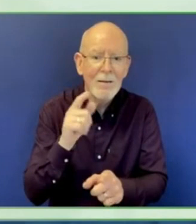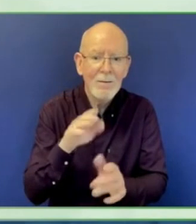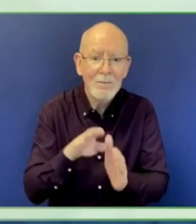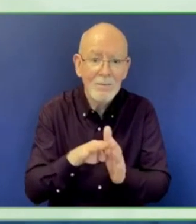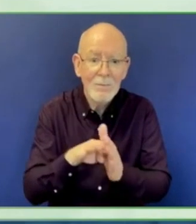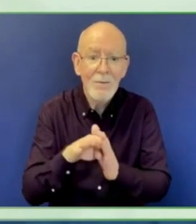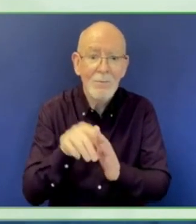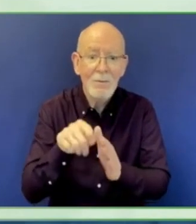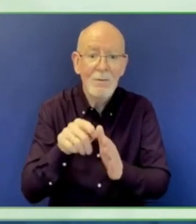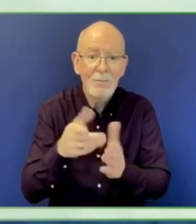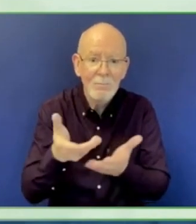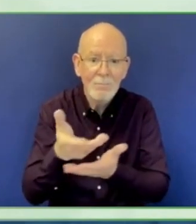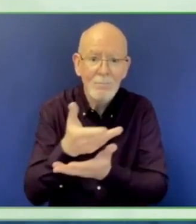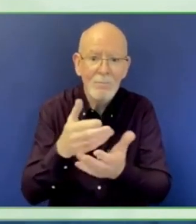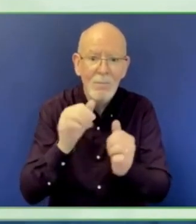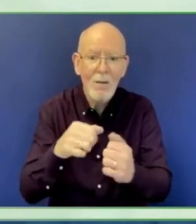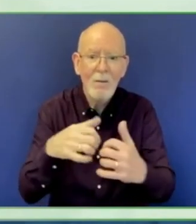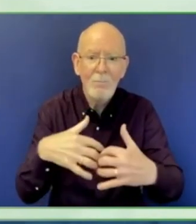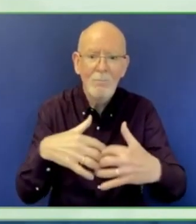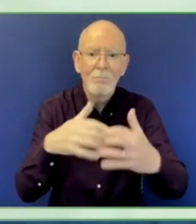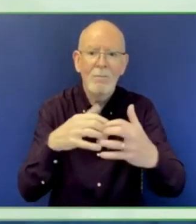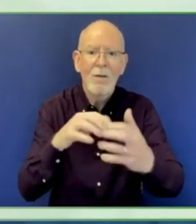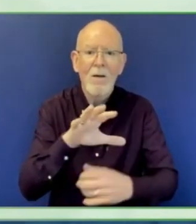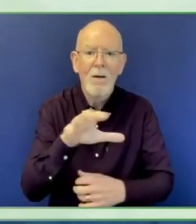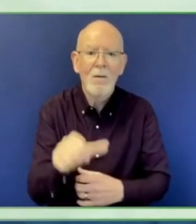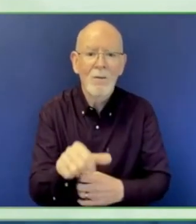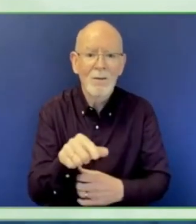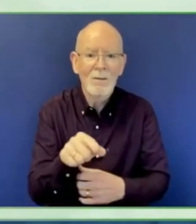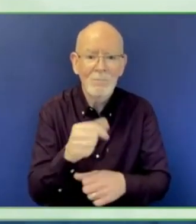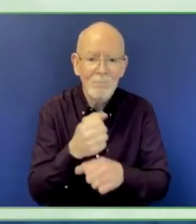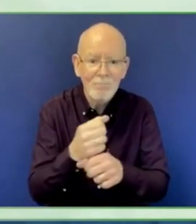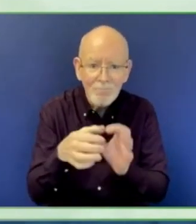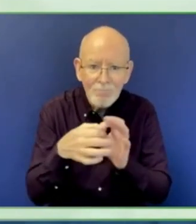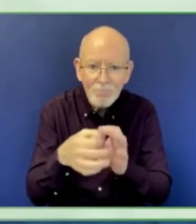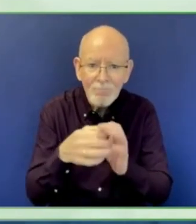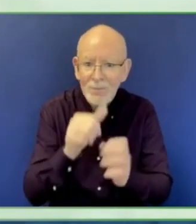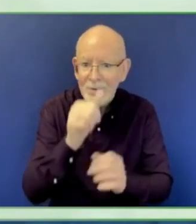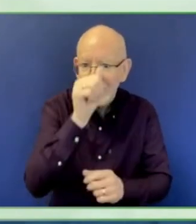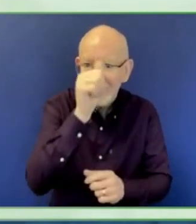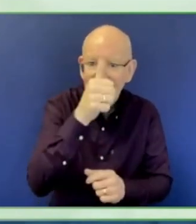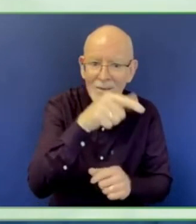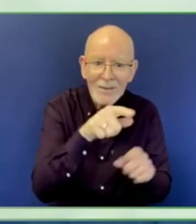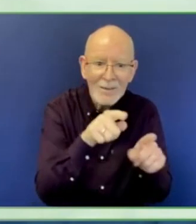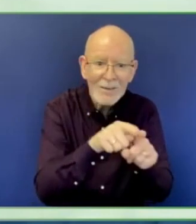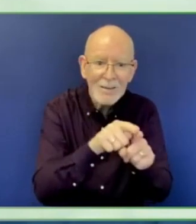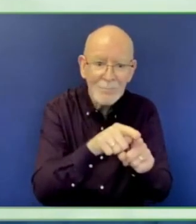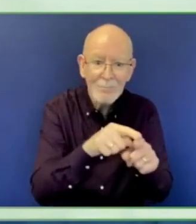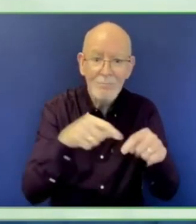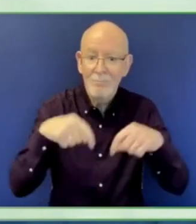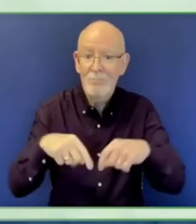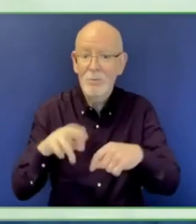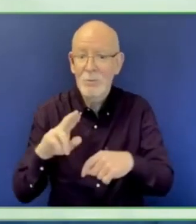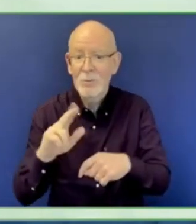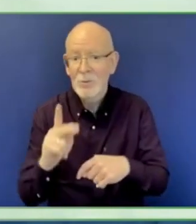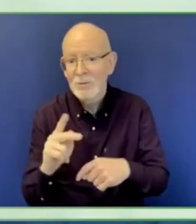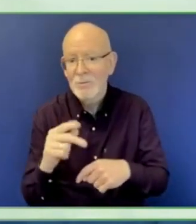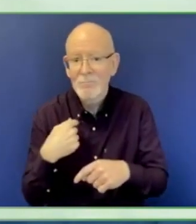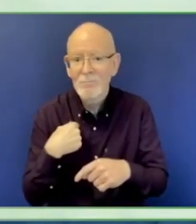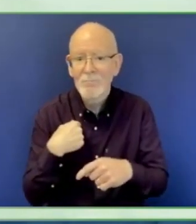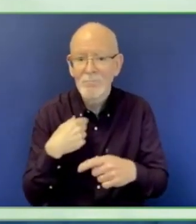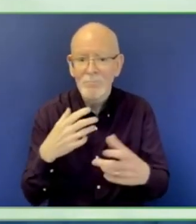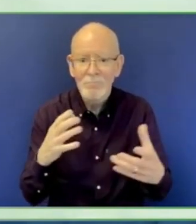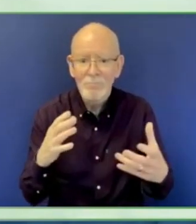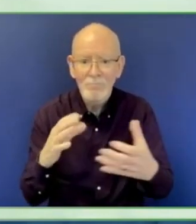to continent. So a couple of quick examples. One is WazeVision. WazeVision are fantastic. Two female entrepreneurs,